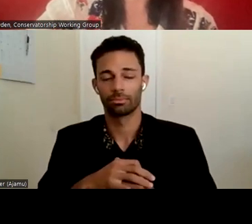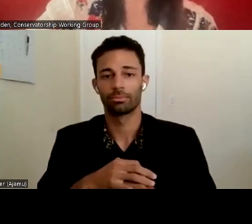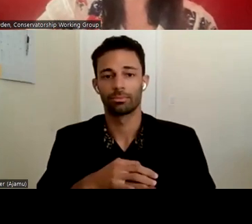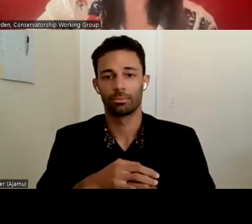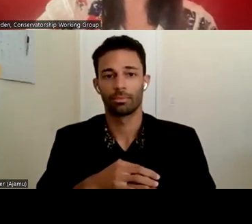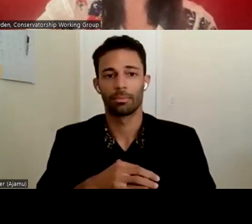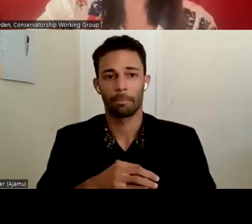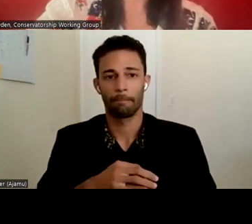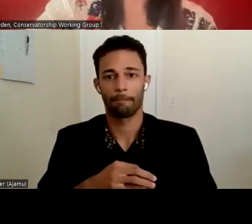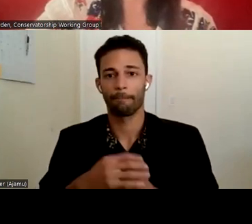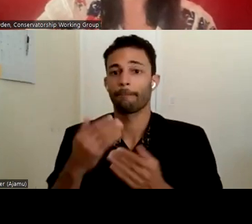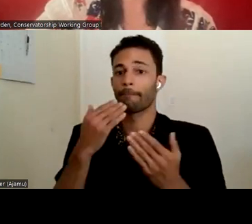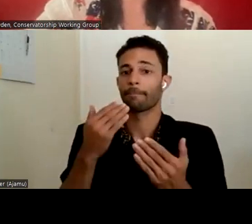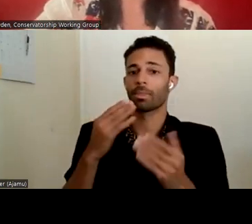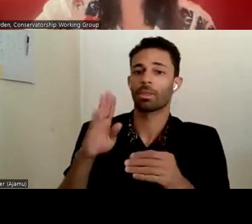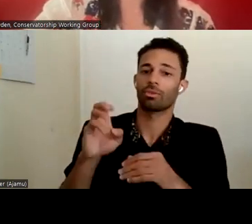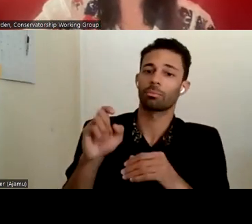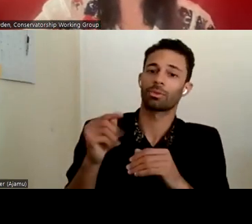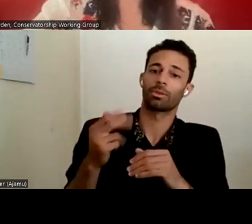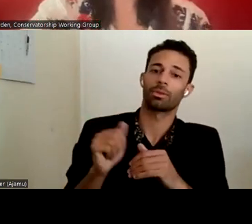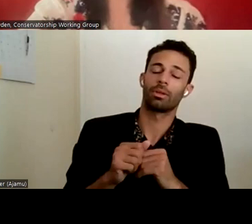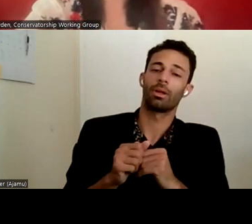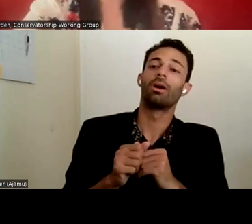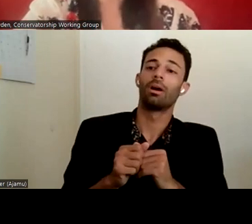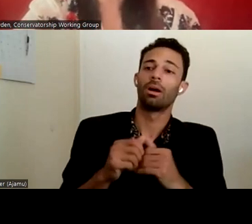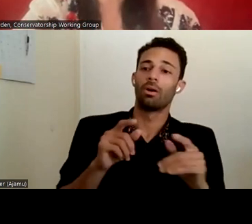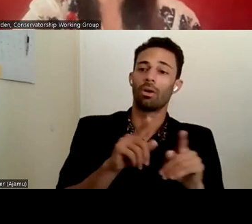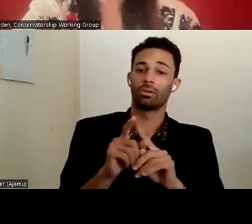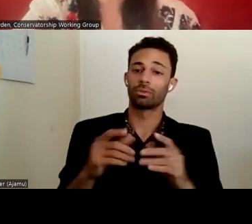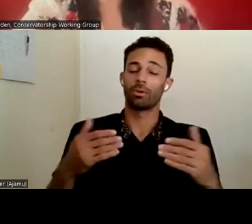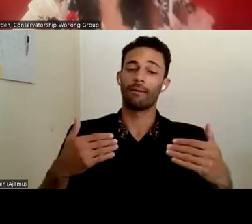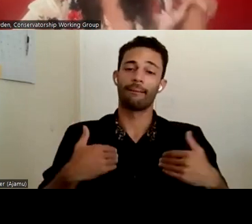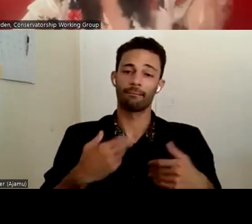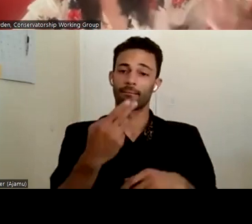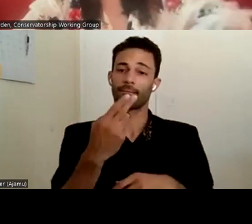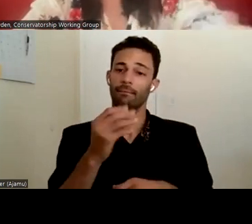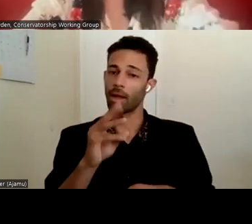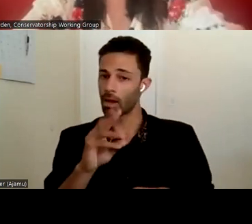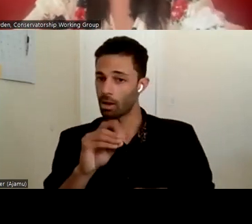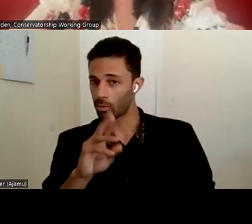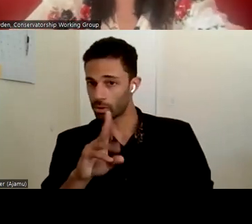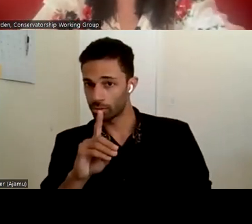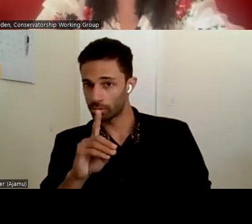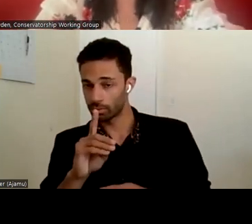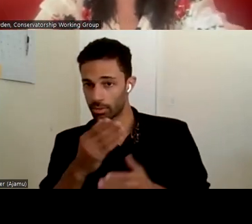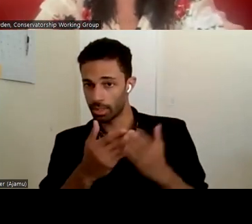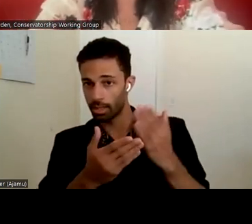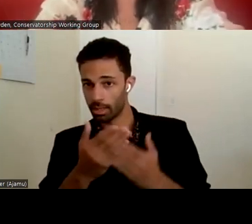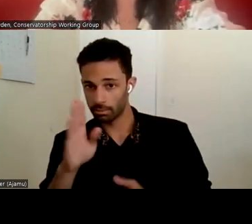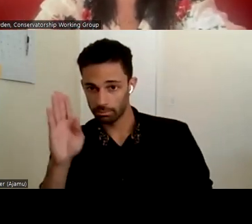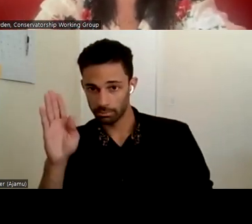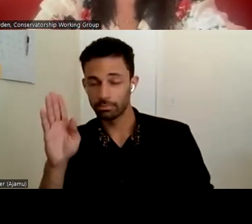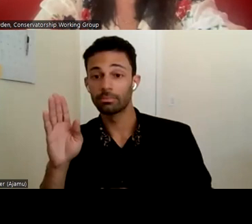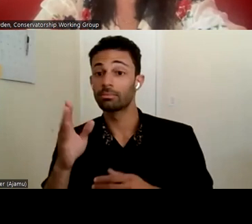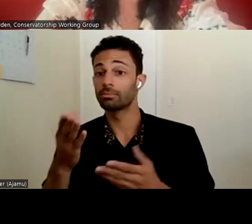Thank you, Bertha. I do have also Howard, um, has his hand raised. Howard, did